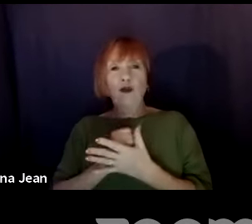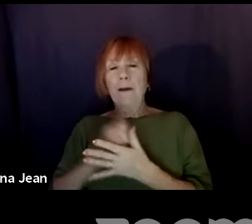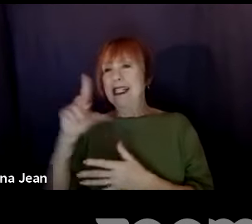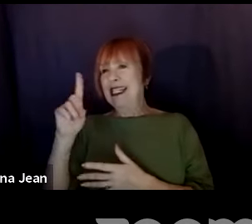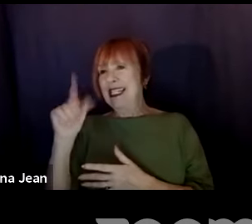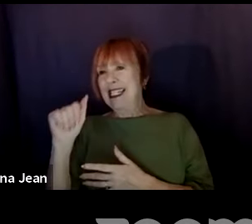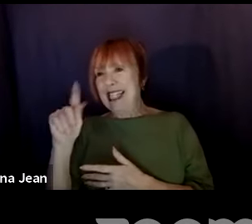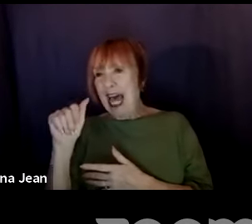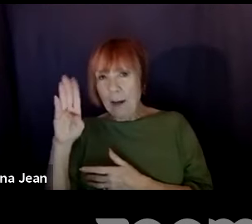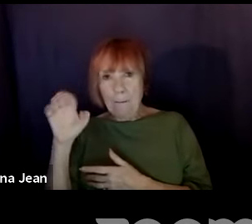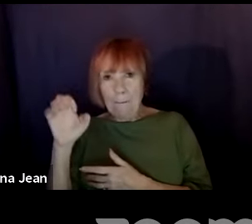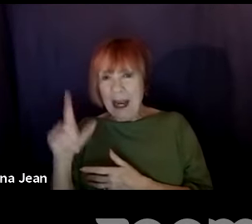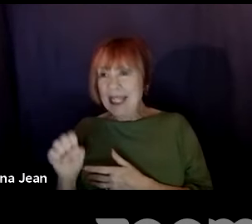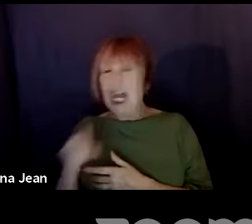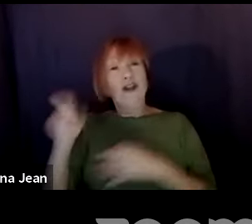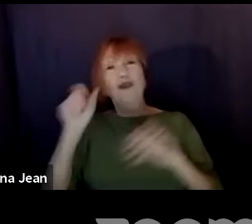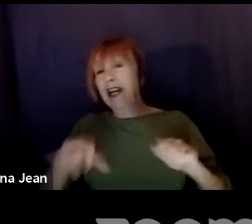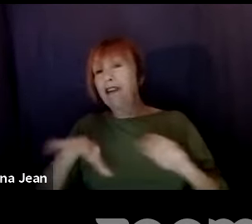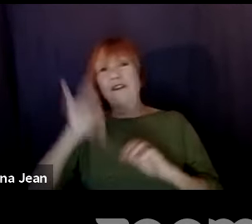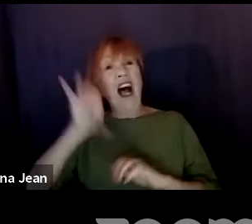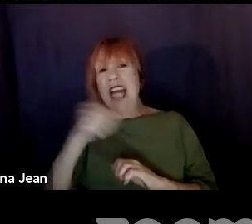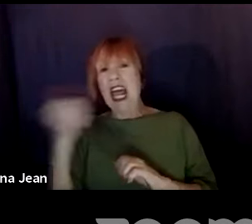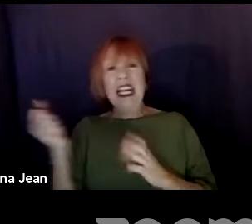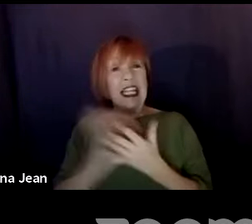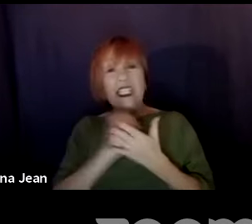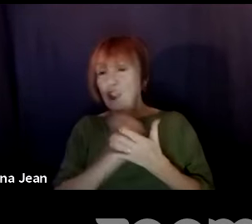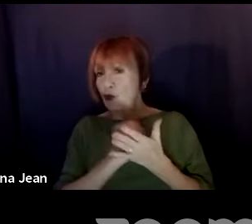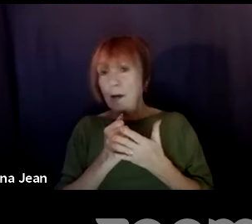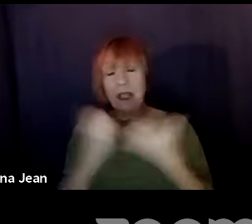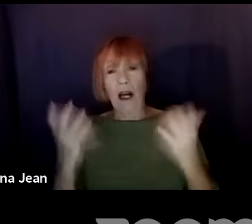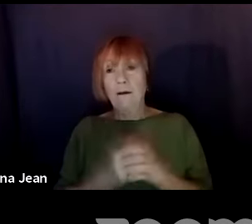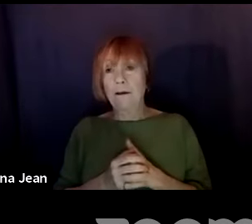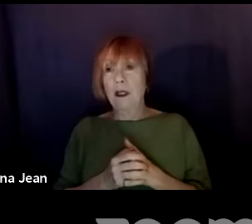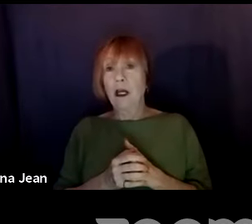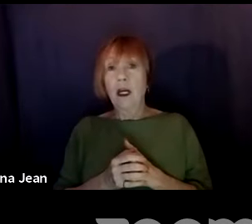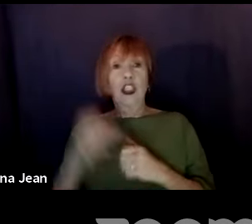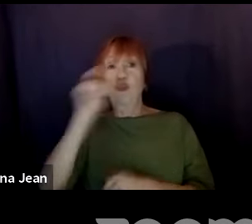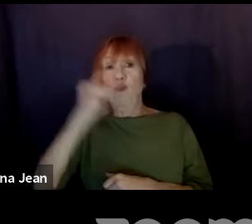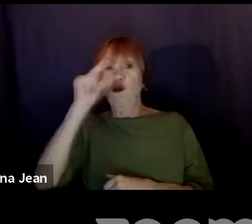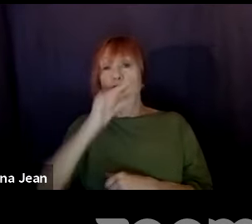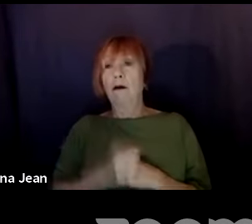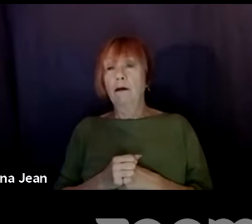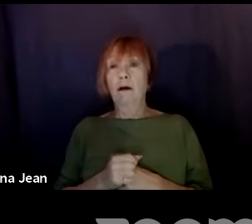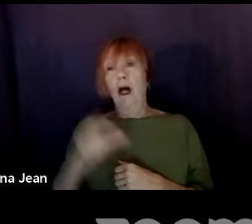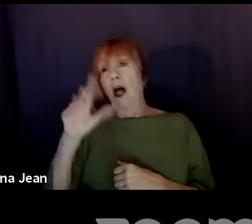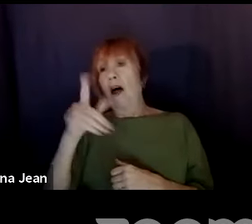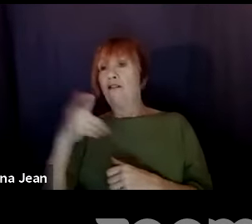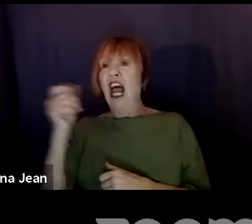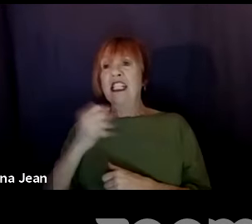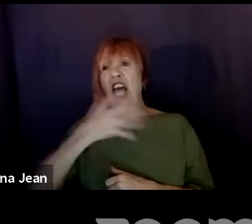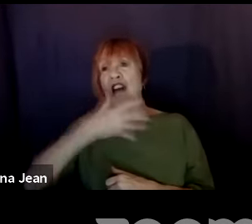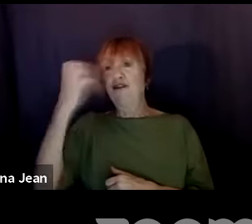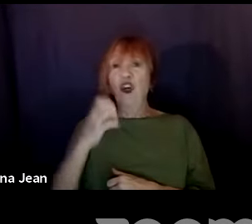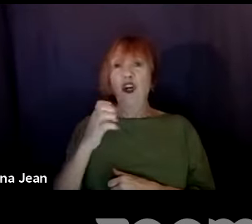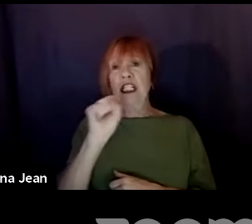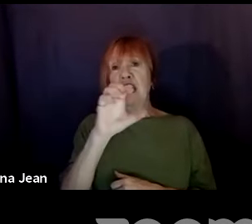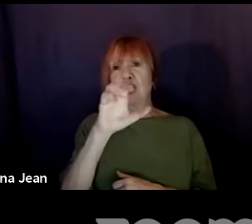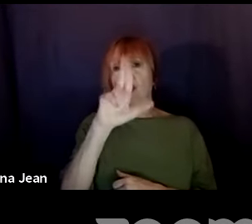it, you just have to Google it and just say, you know, Fast and the Furious Script, and you'll find, you're going to find at least two or three of those out there.